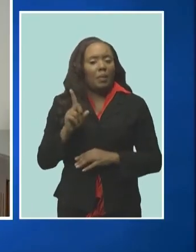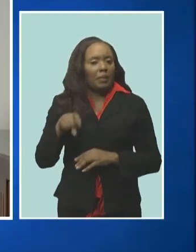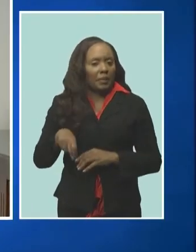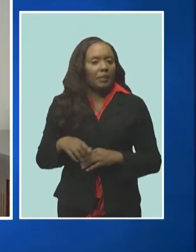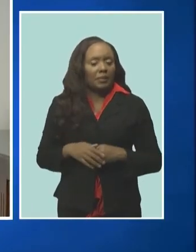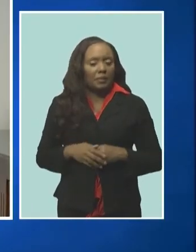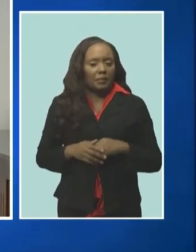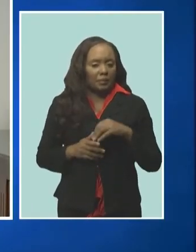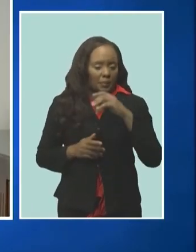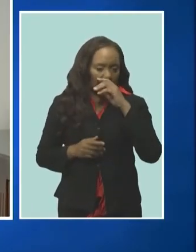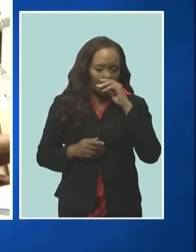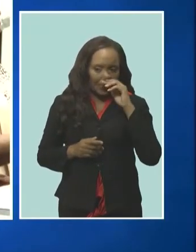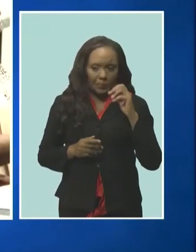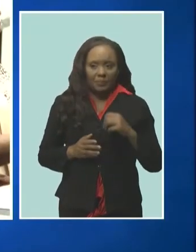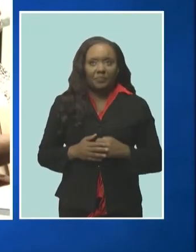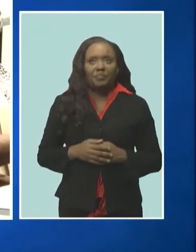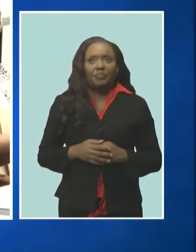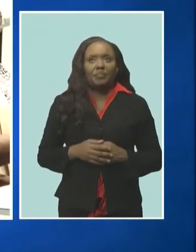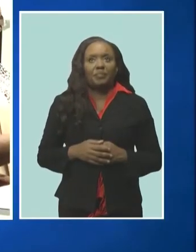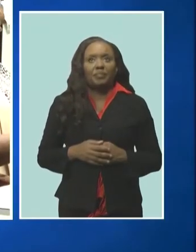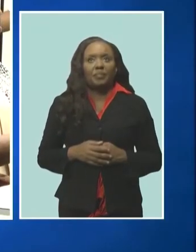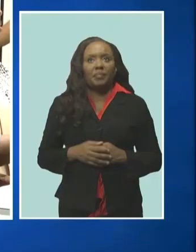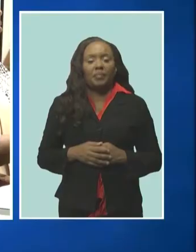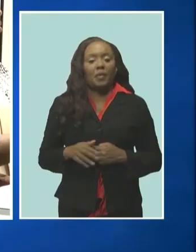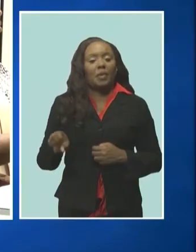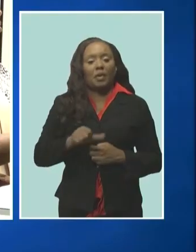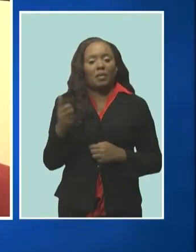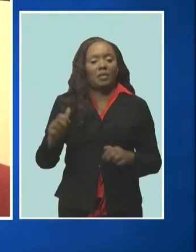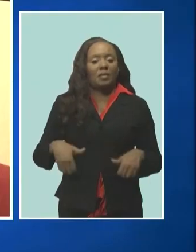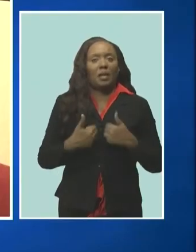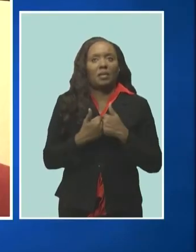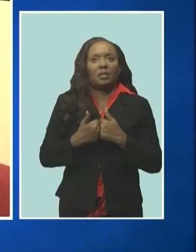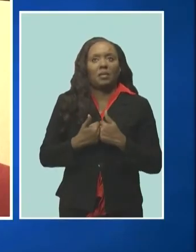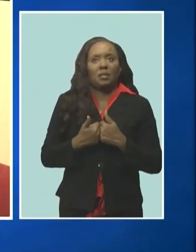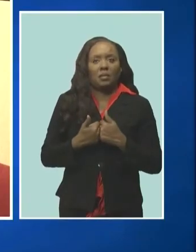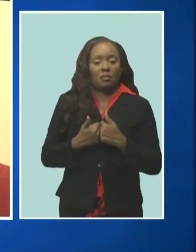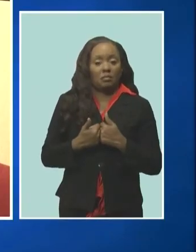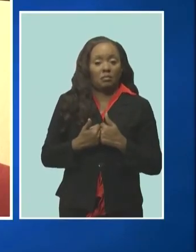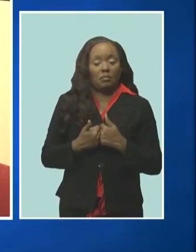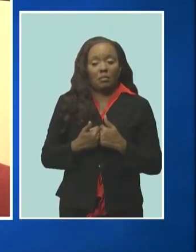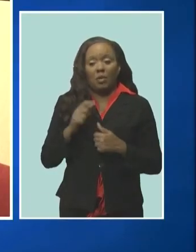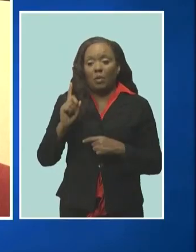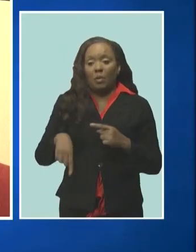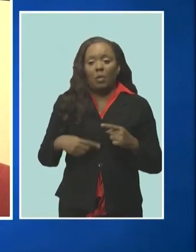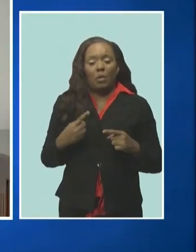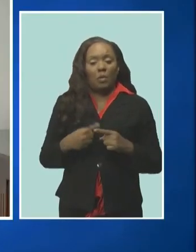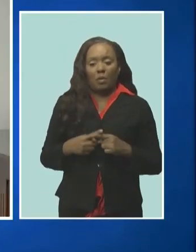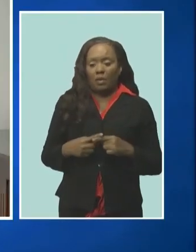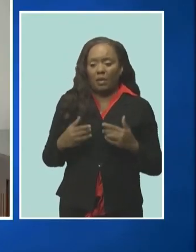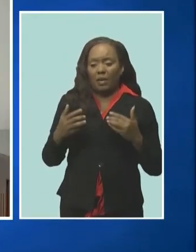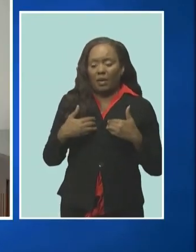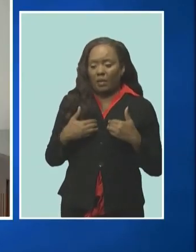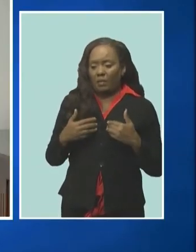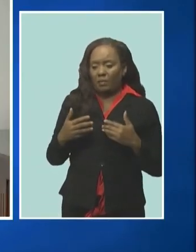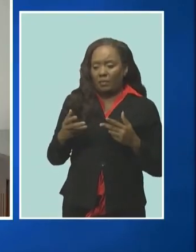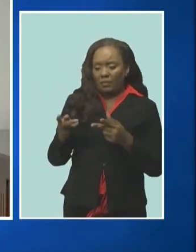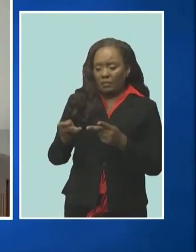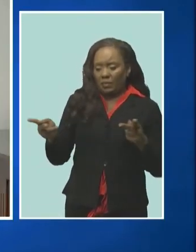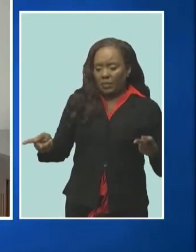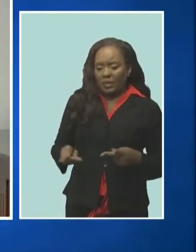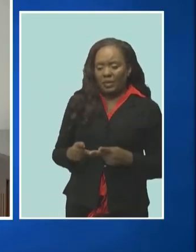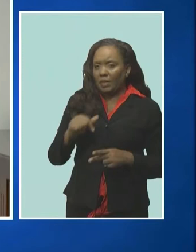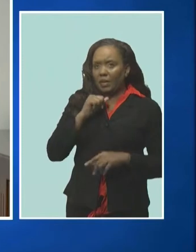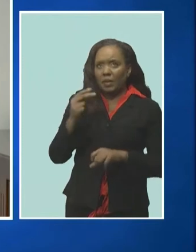industry the minister also told the ceremony other challenges developed from unused properties there's an opportunity for people